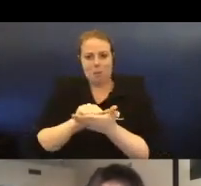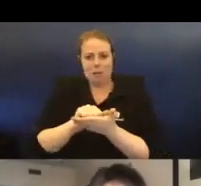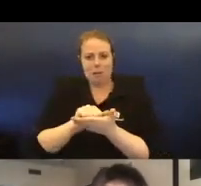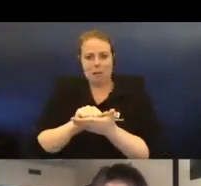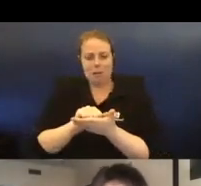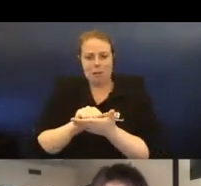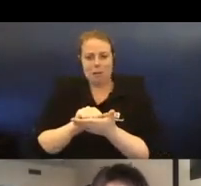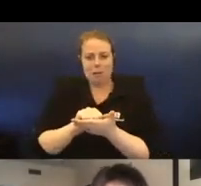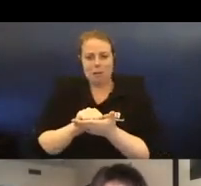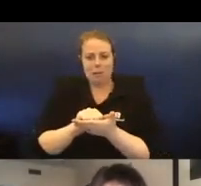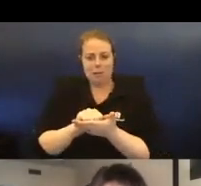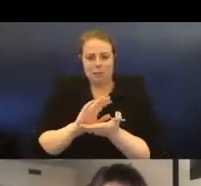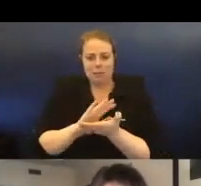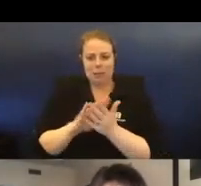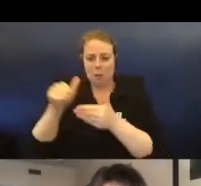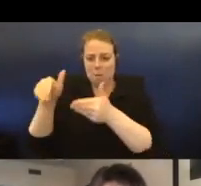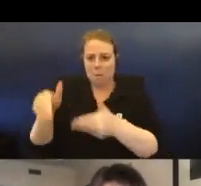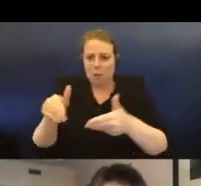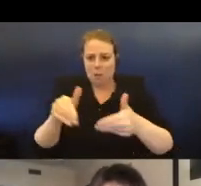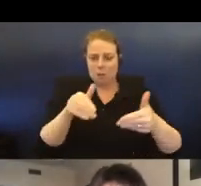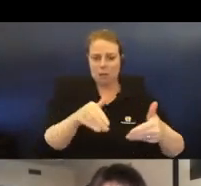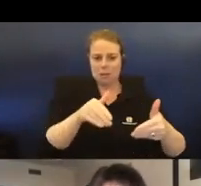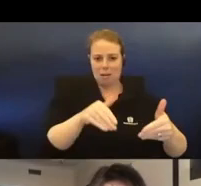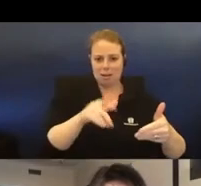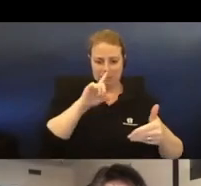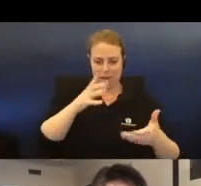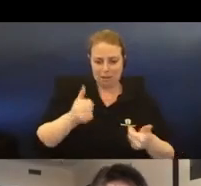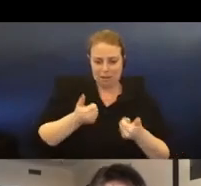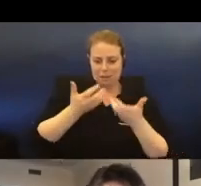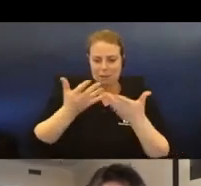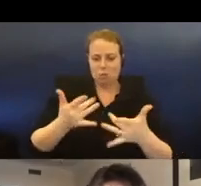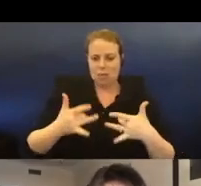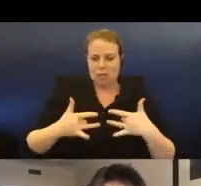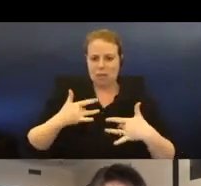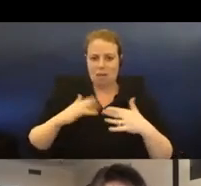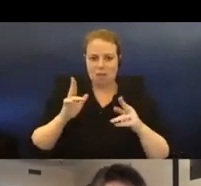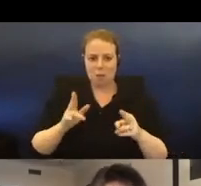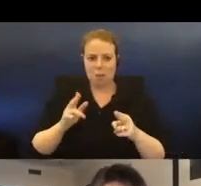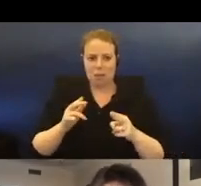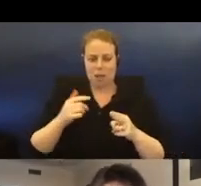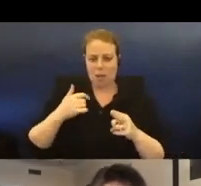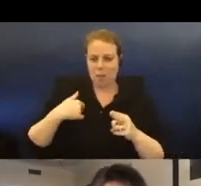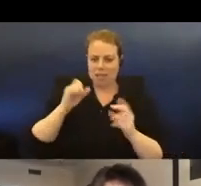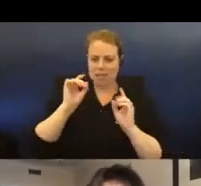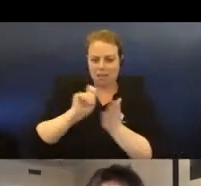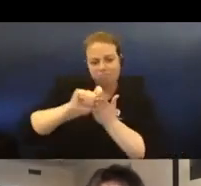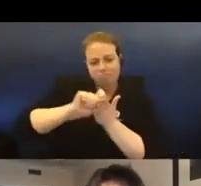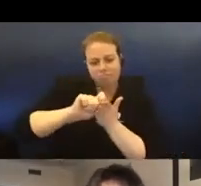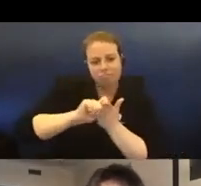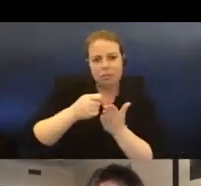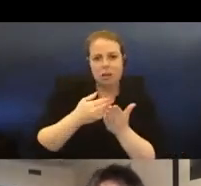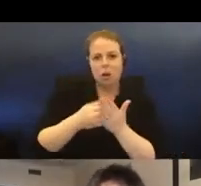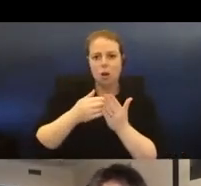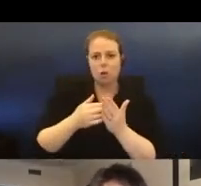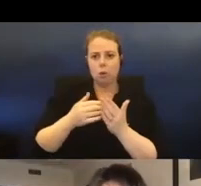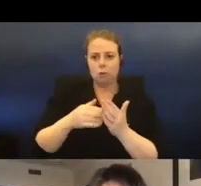to convert the enormity and richness of a life. I began to subvert gravestone epitaphs to explore this idea. On the left, it's a